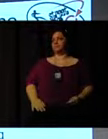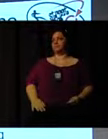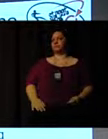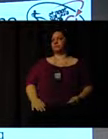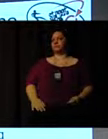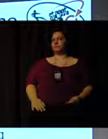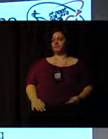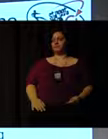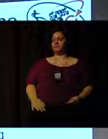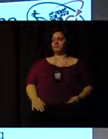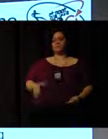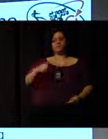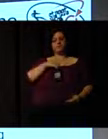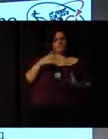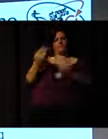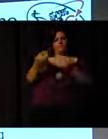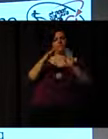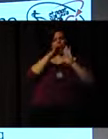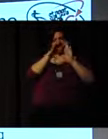into work across the UK.